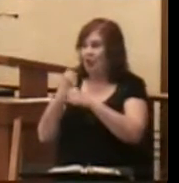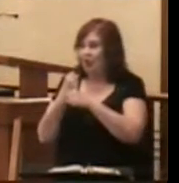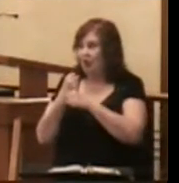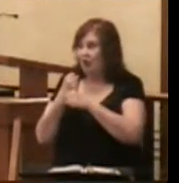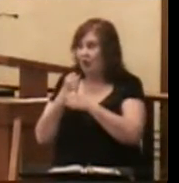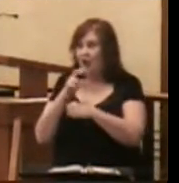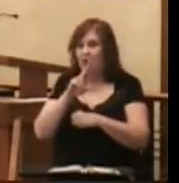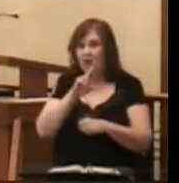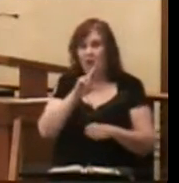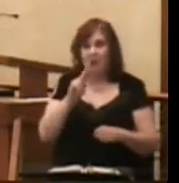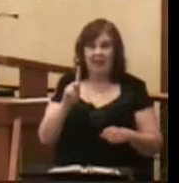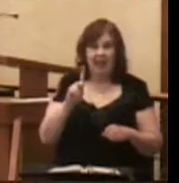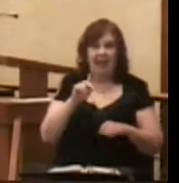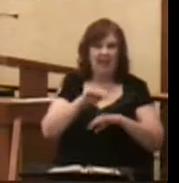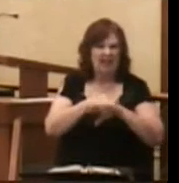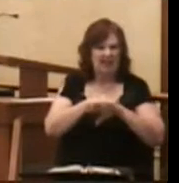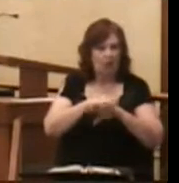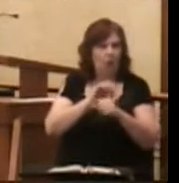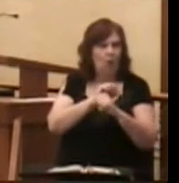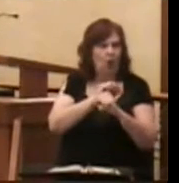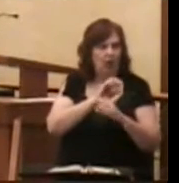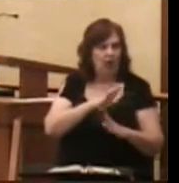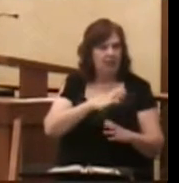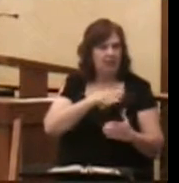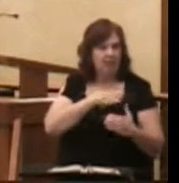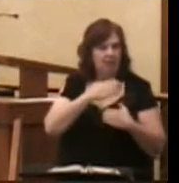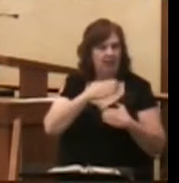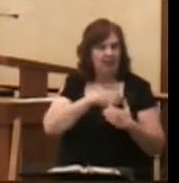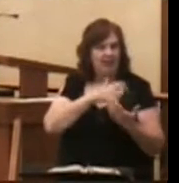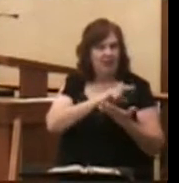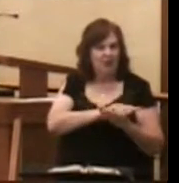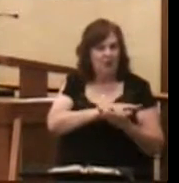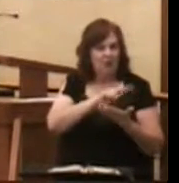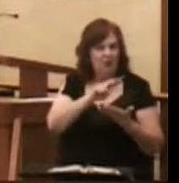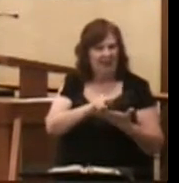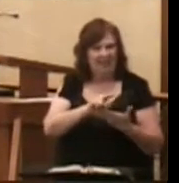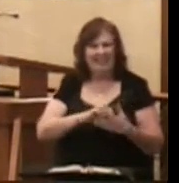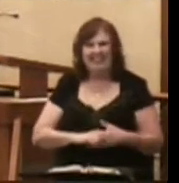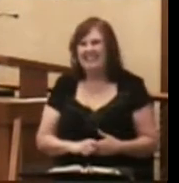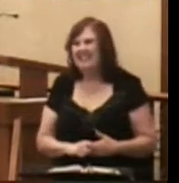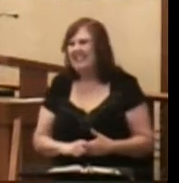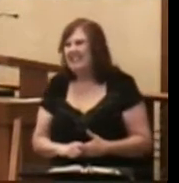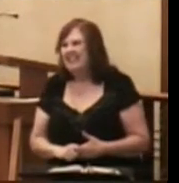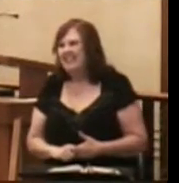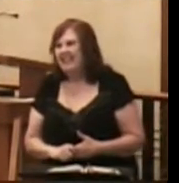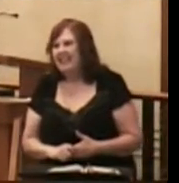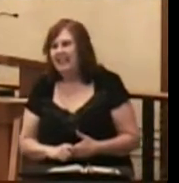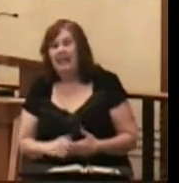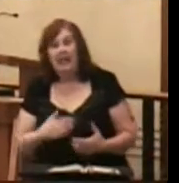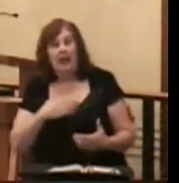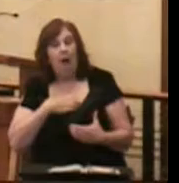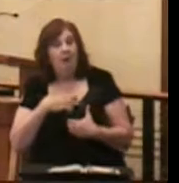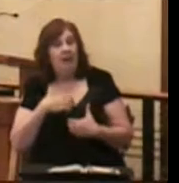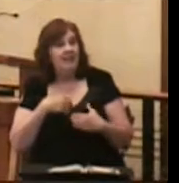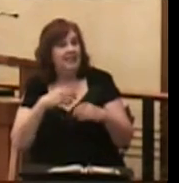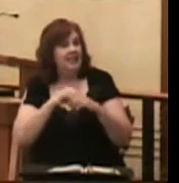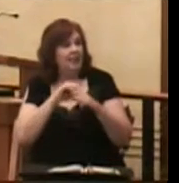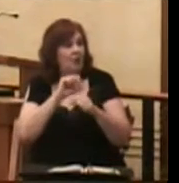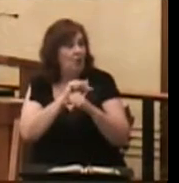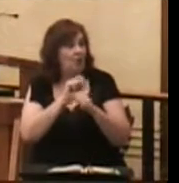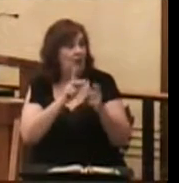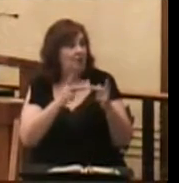UK workers complain an average of two weeks. And their major complaints in the workplace